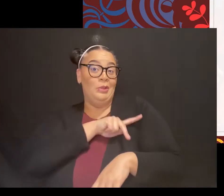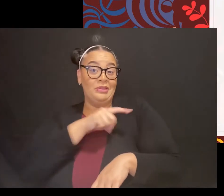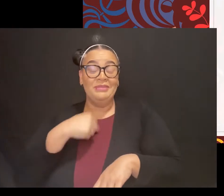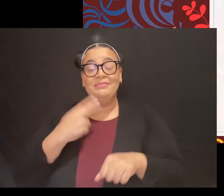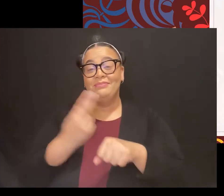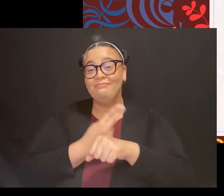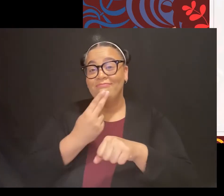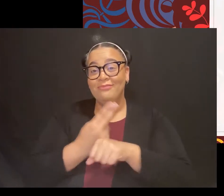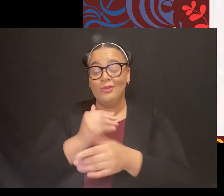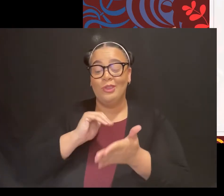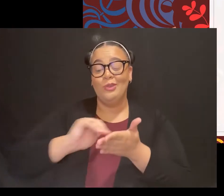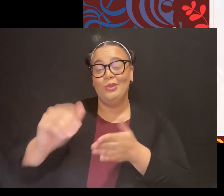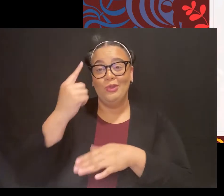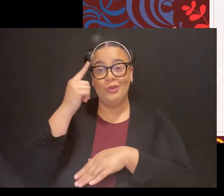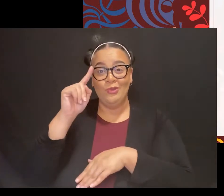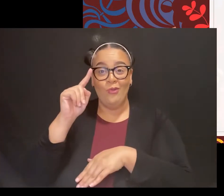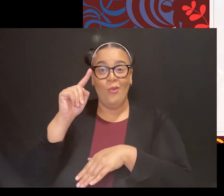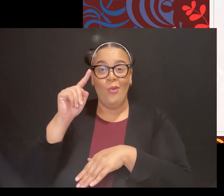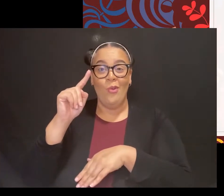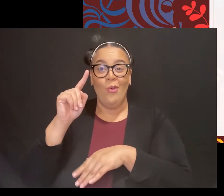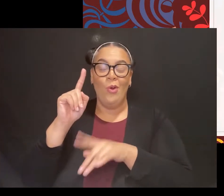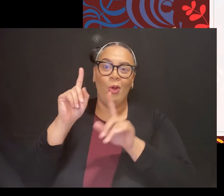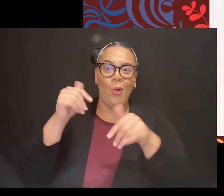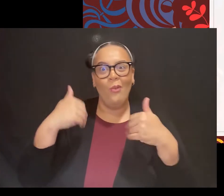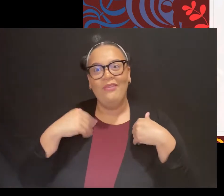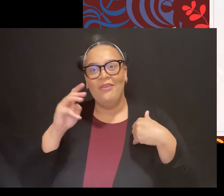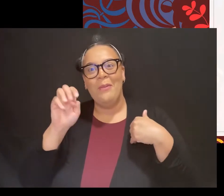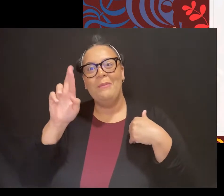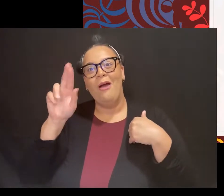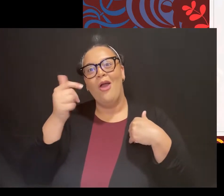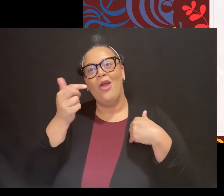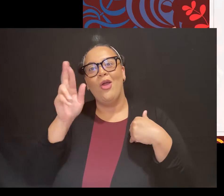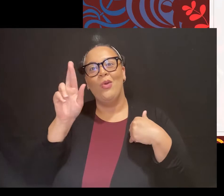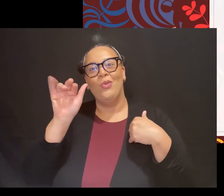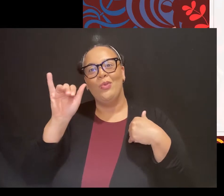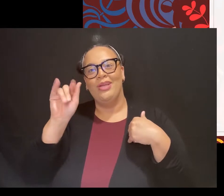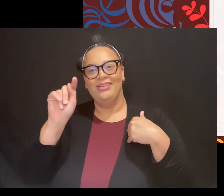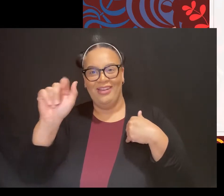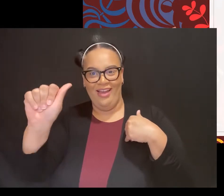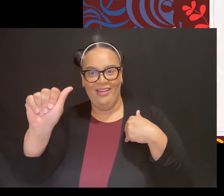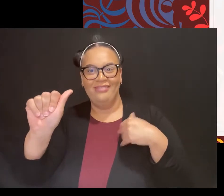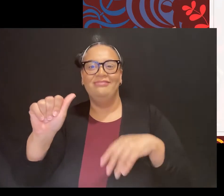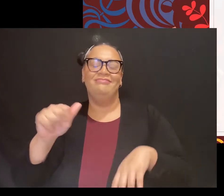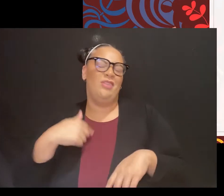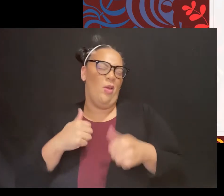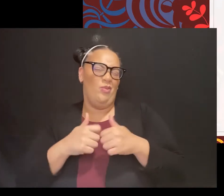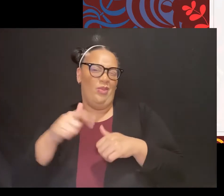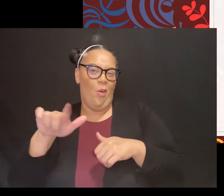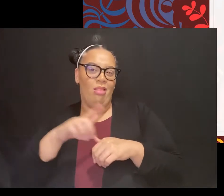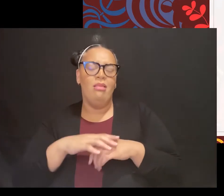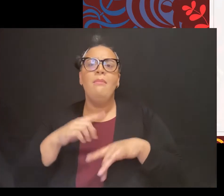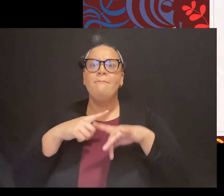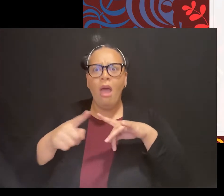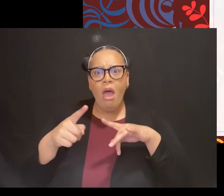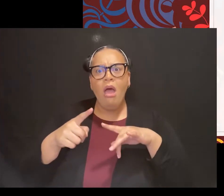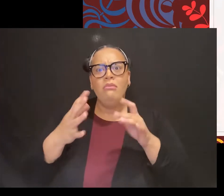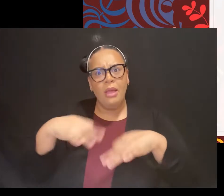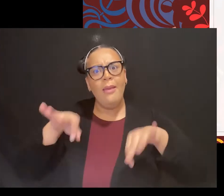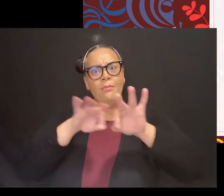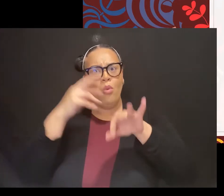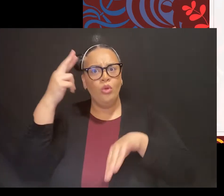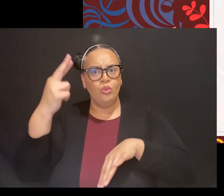So I'm right there with you. But there are some really important reasons why Cinco de Mayo even happened or was recognized.